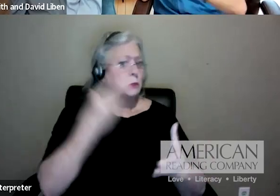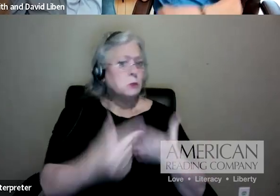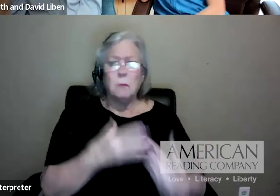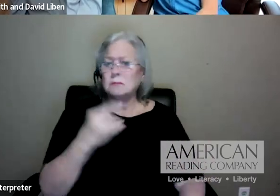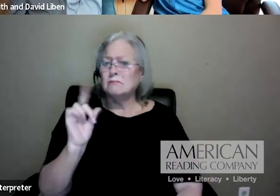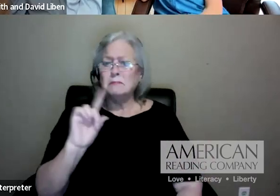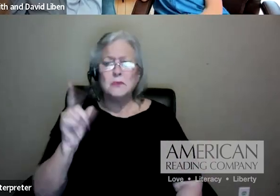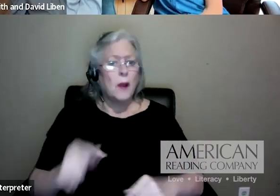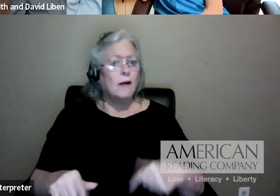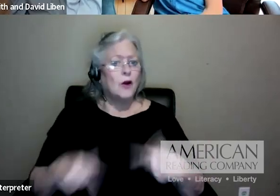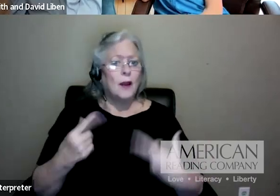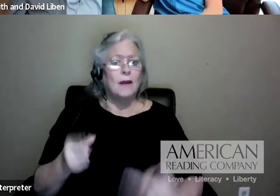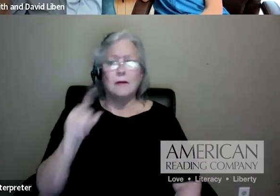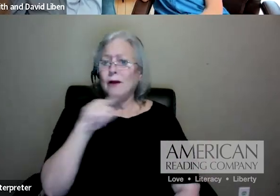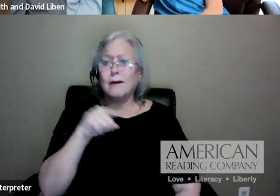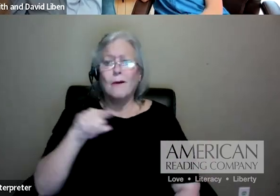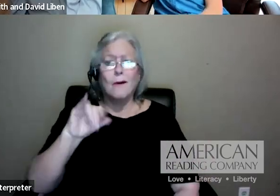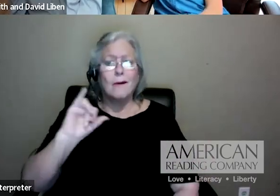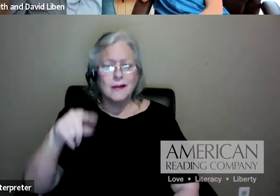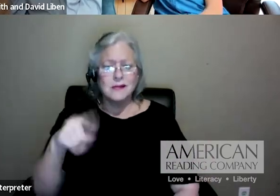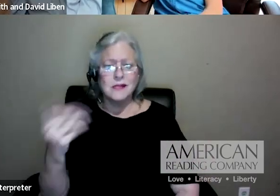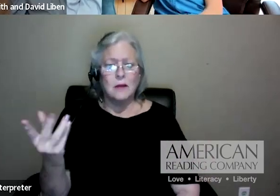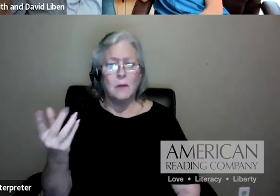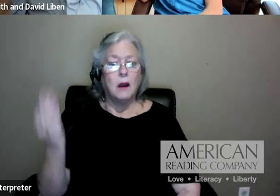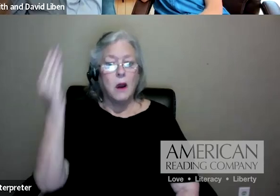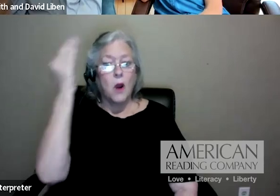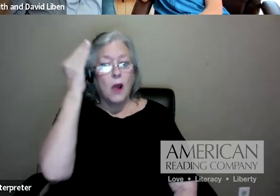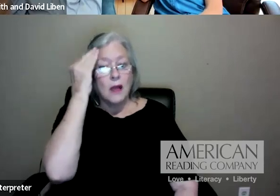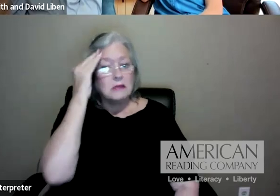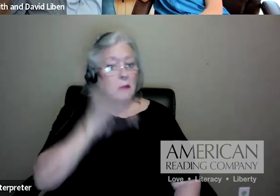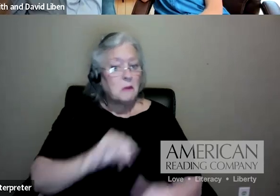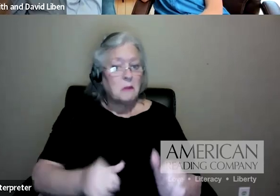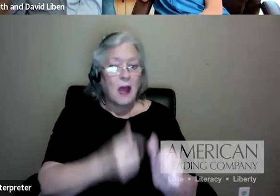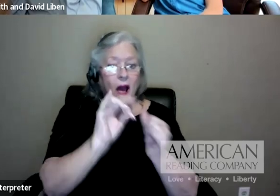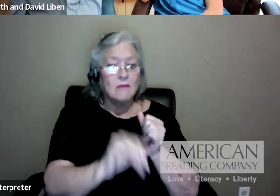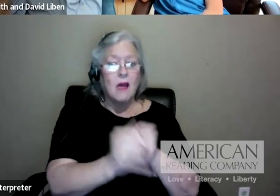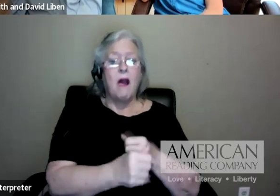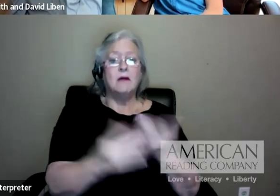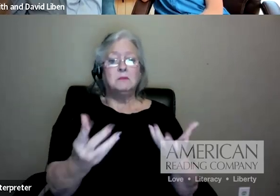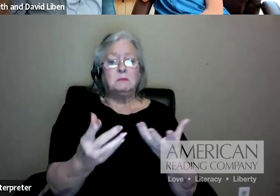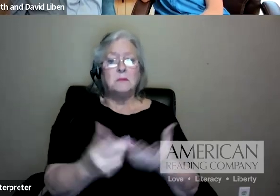nothing behind it. It's an aspiration. Knowledge building curriculum is one way, too. To deliver that.